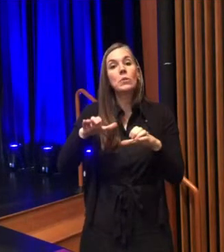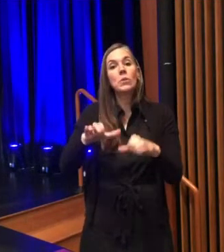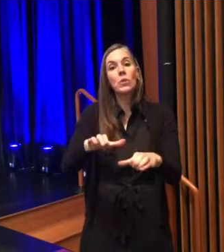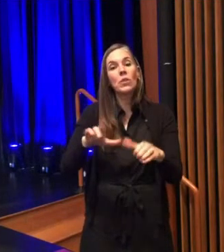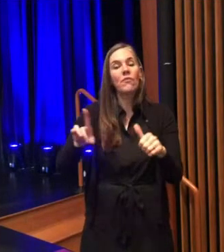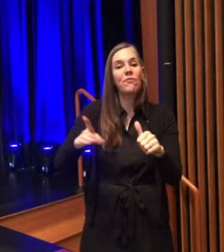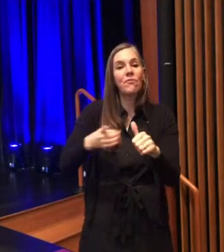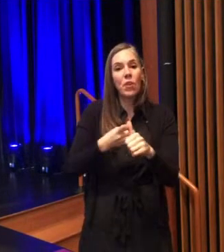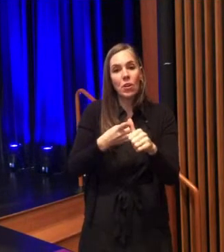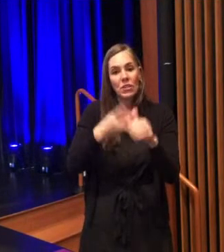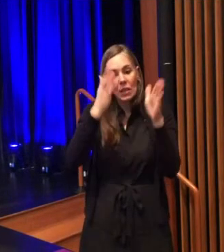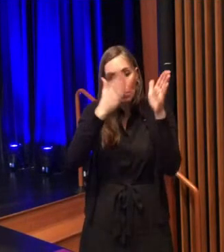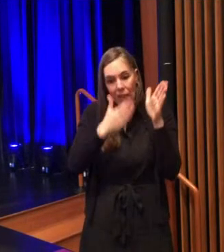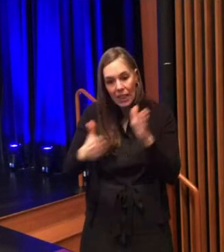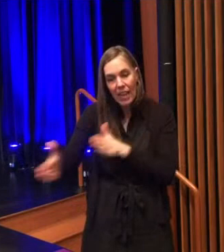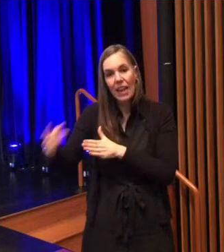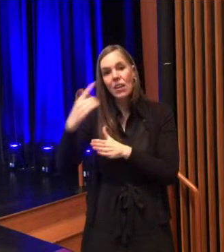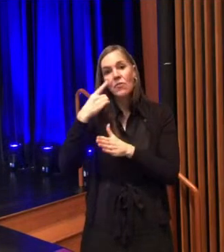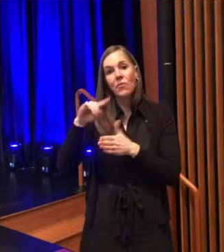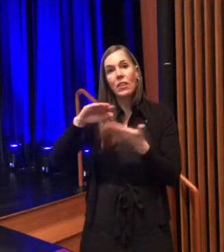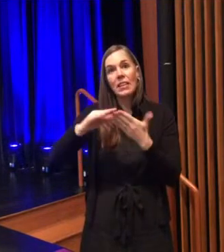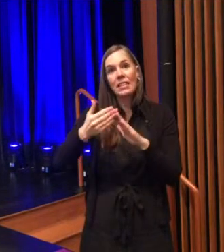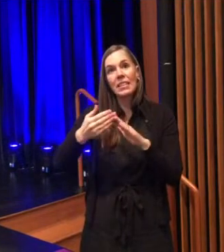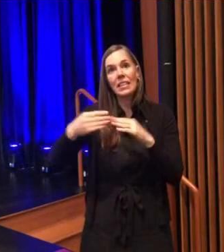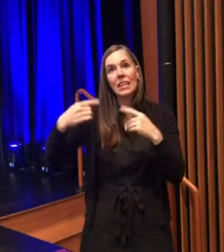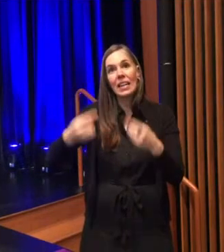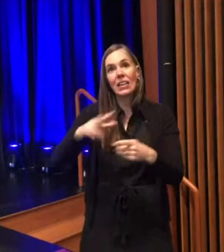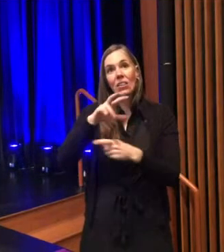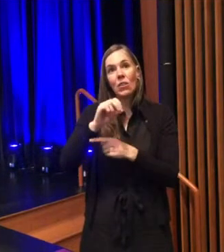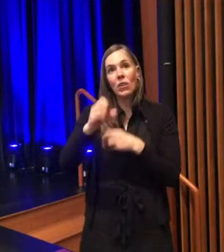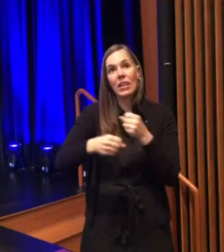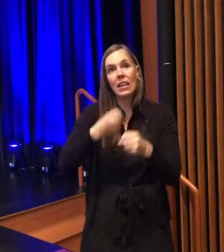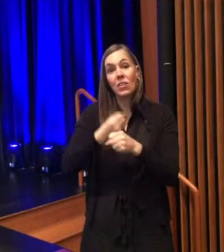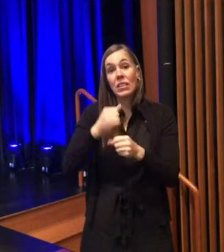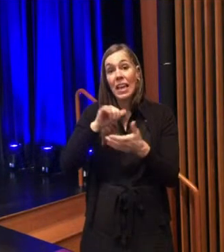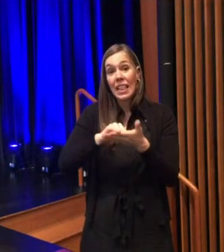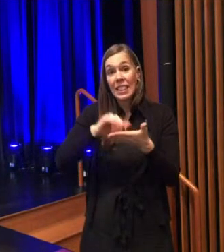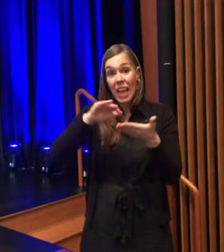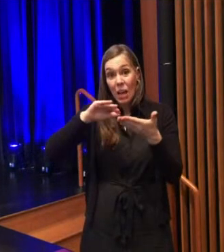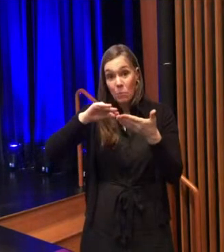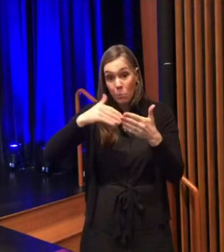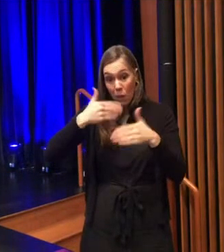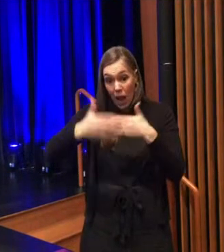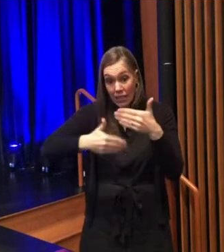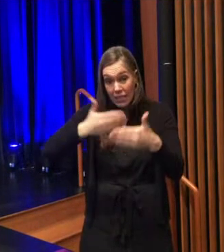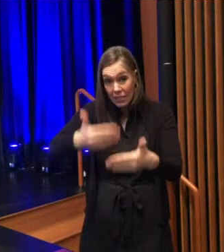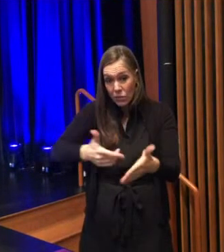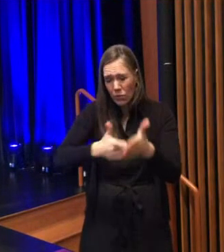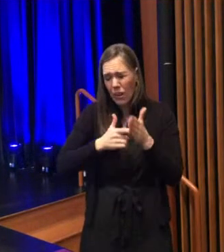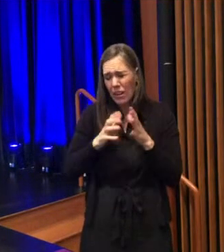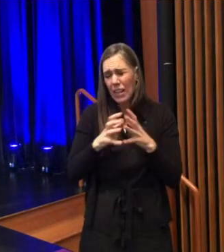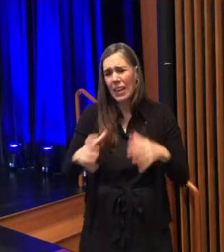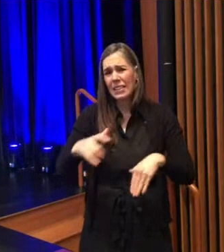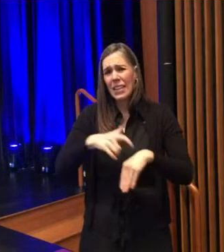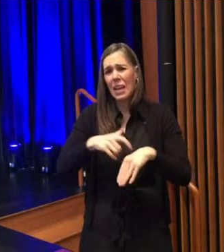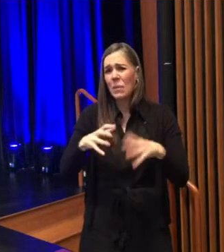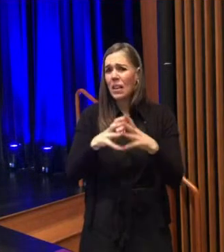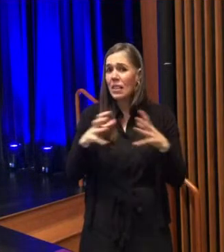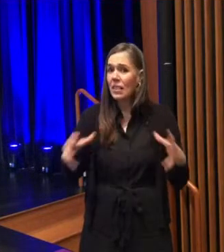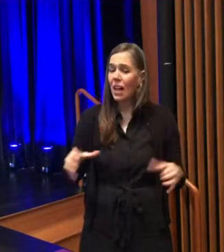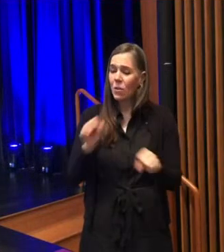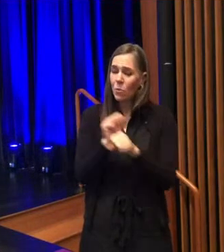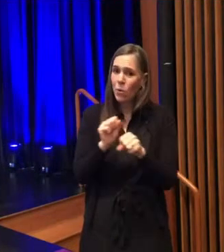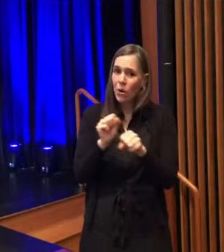plan the city has completed in nearly 30 years this process has required incredible time and investment by our staff